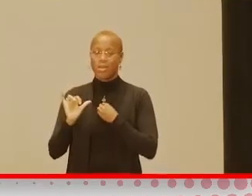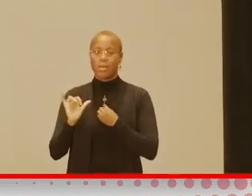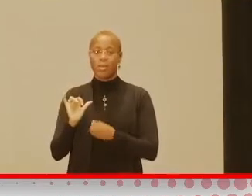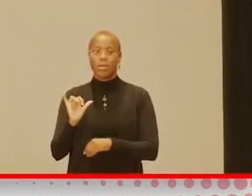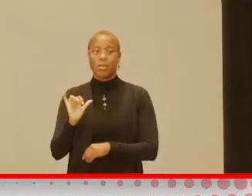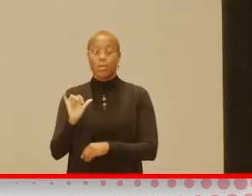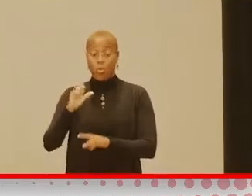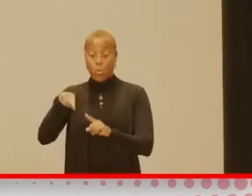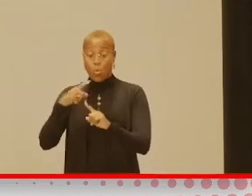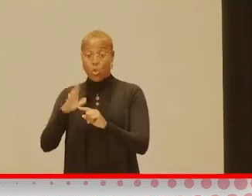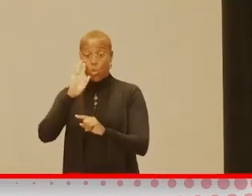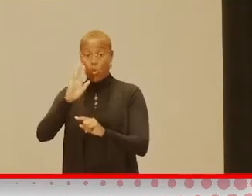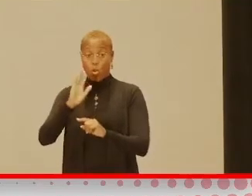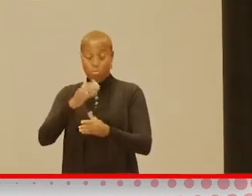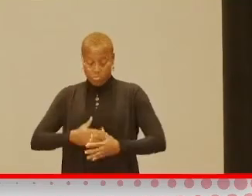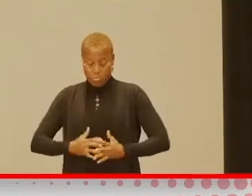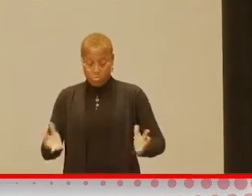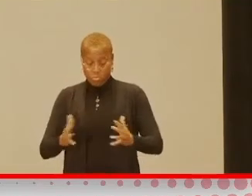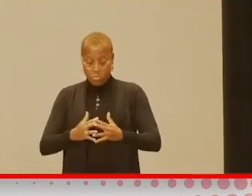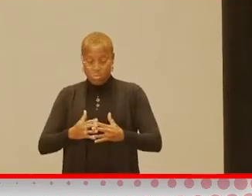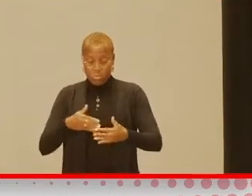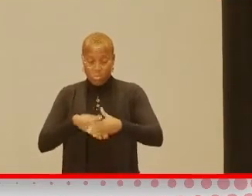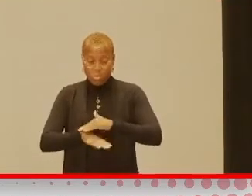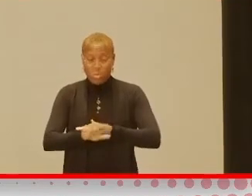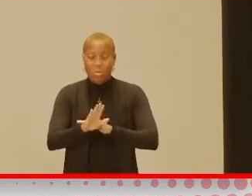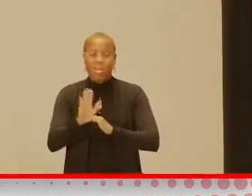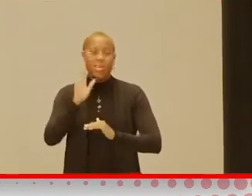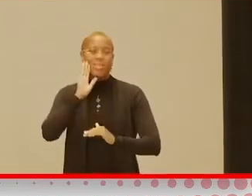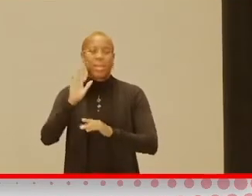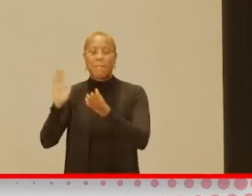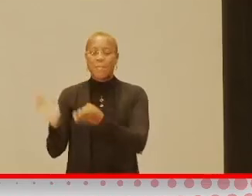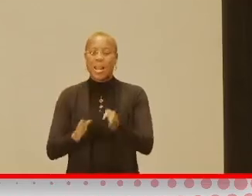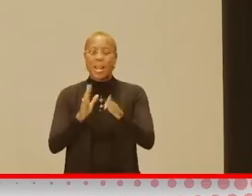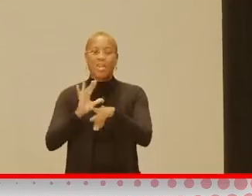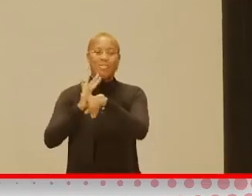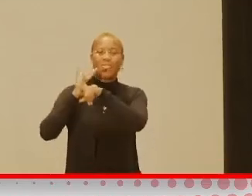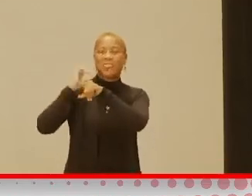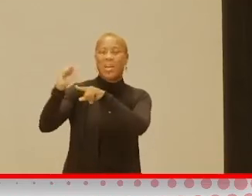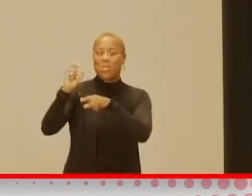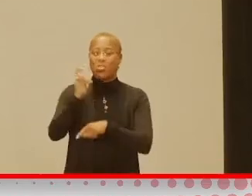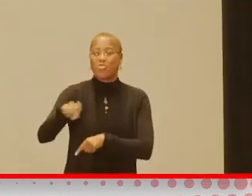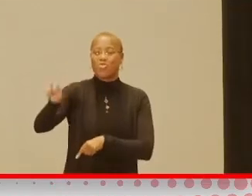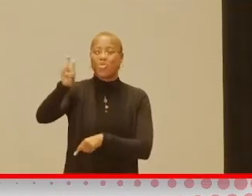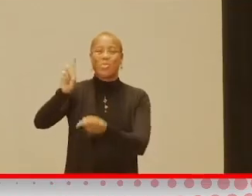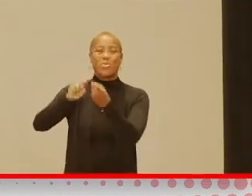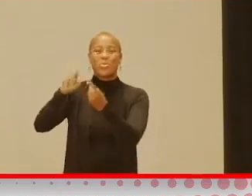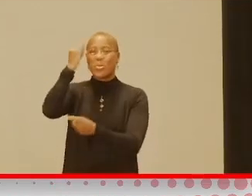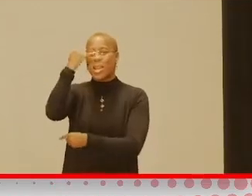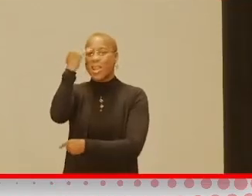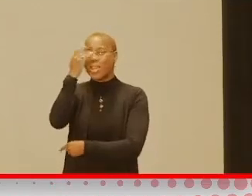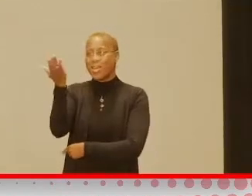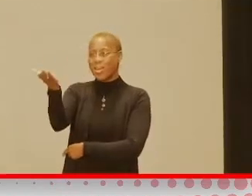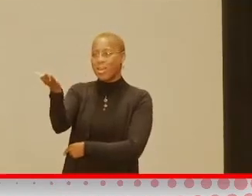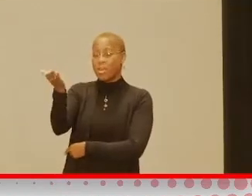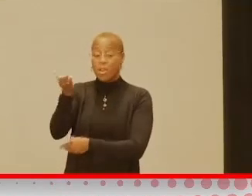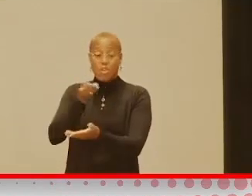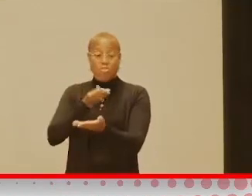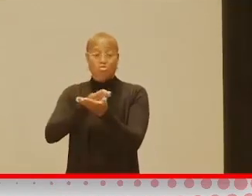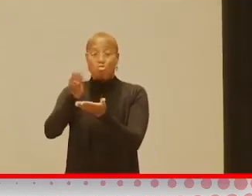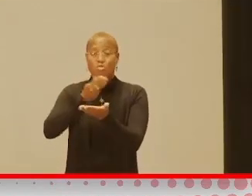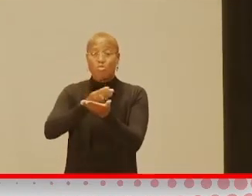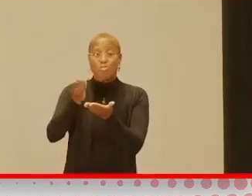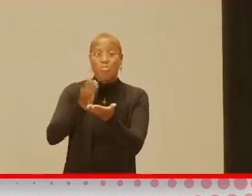When you're going to have a baby, it's like planning a fabulous trip. To Italy. You buy a bunch of